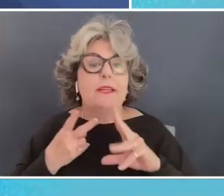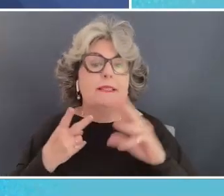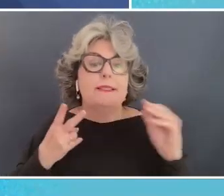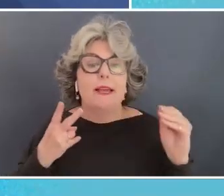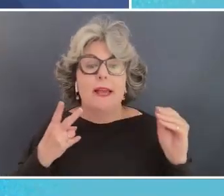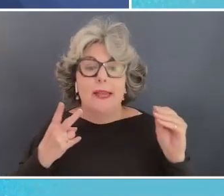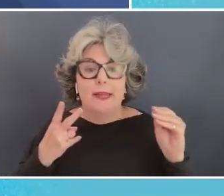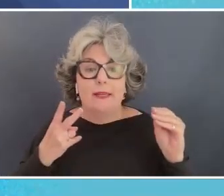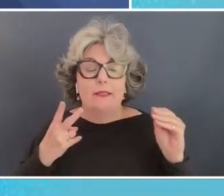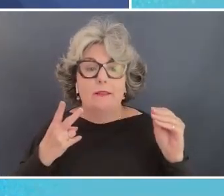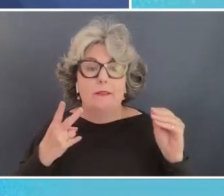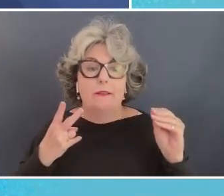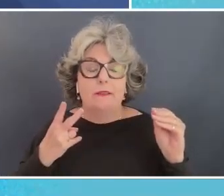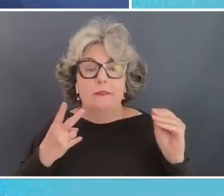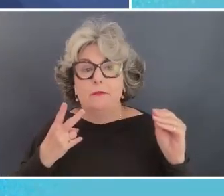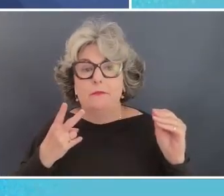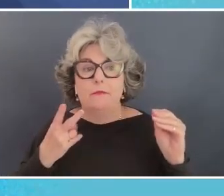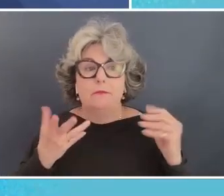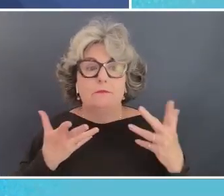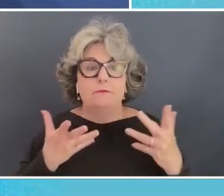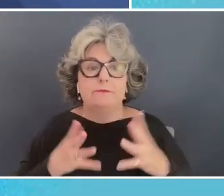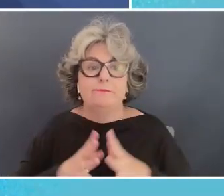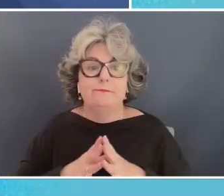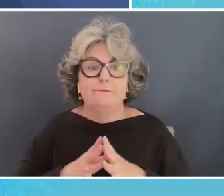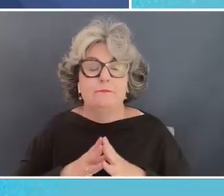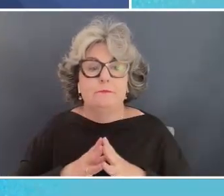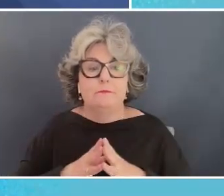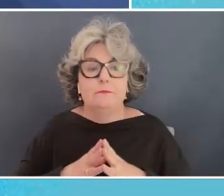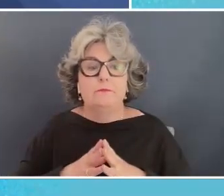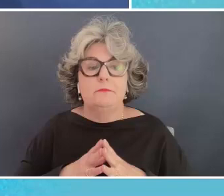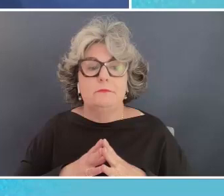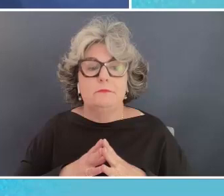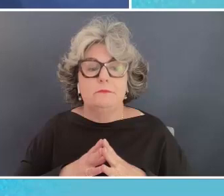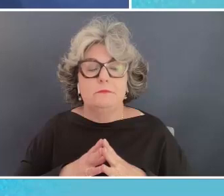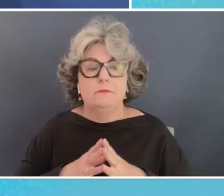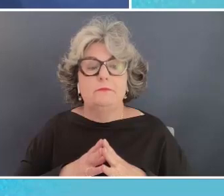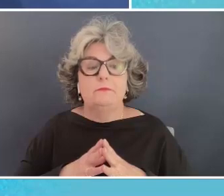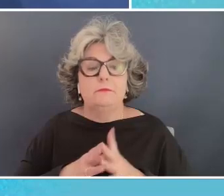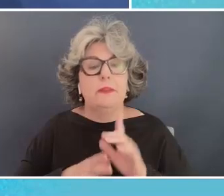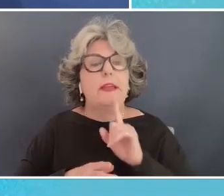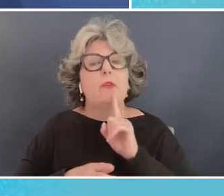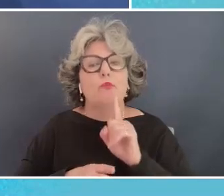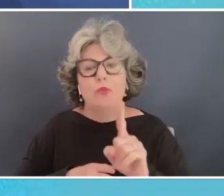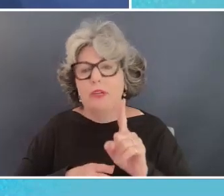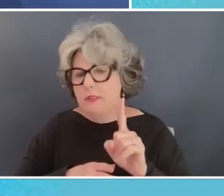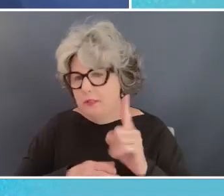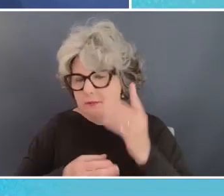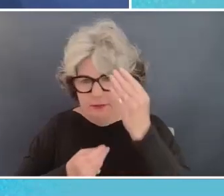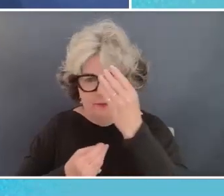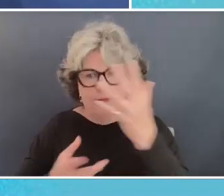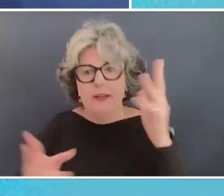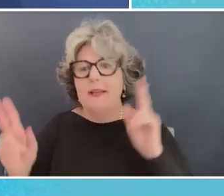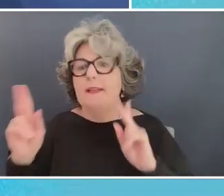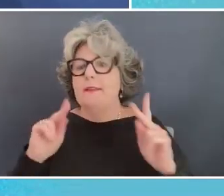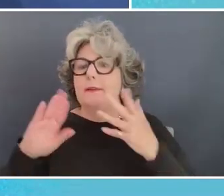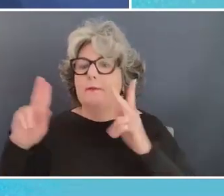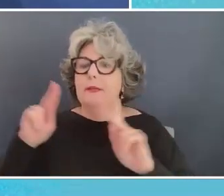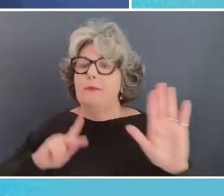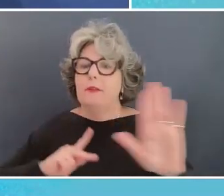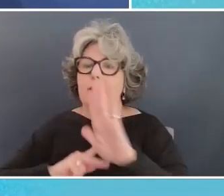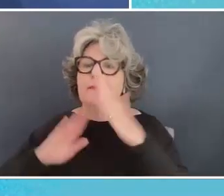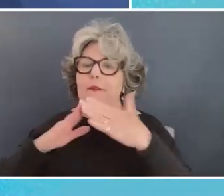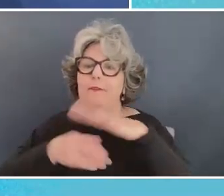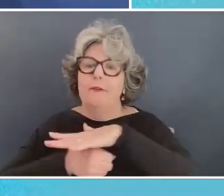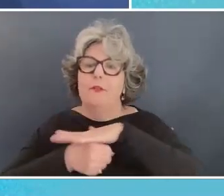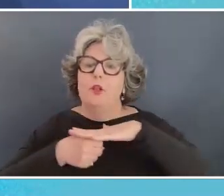you know and and and really convey the the voices from from from from the local level